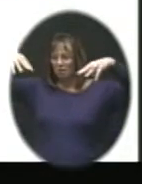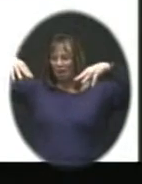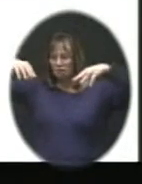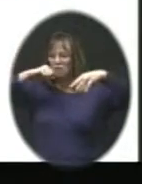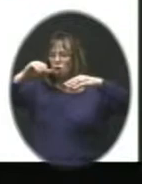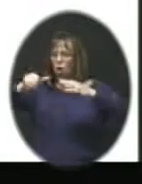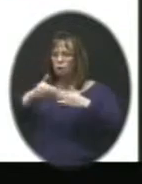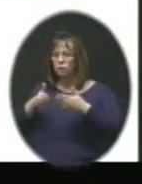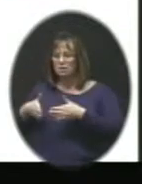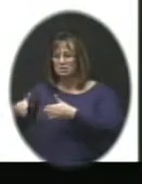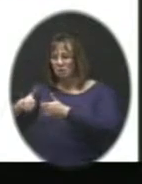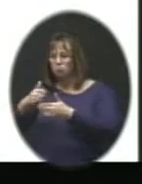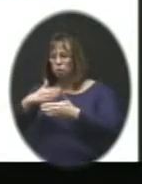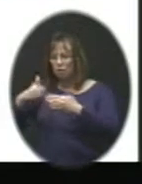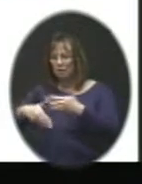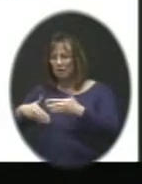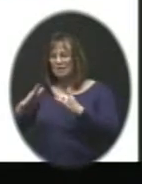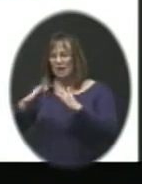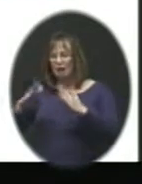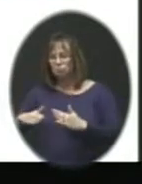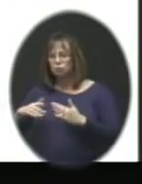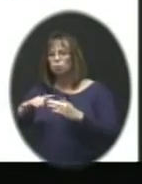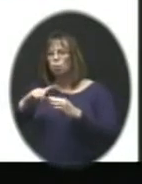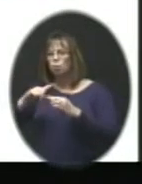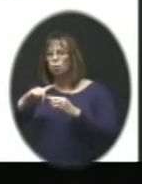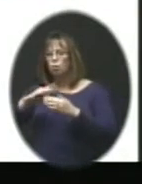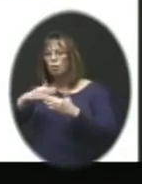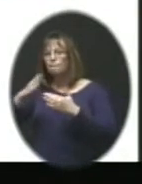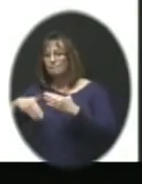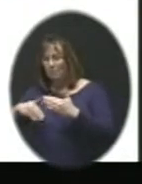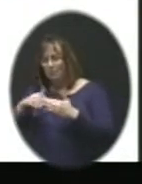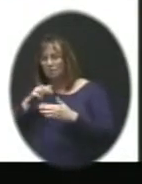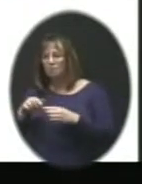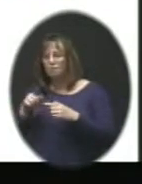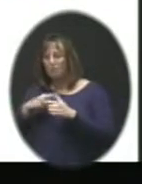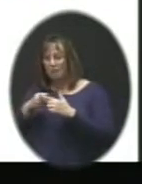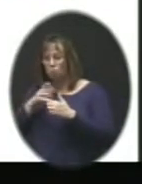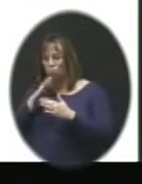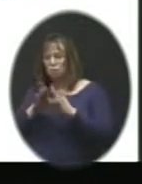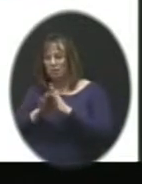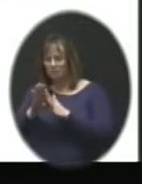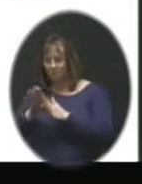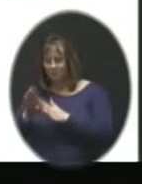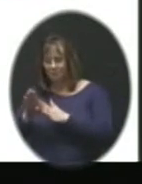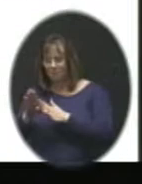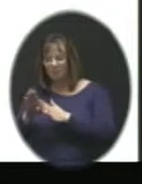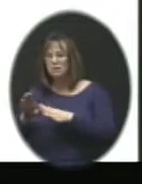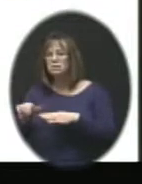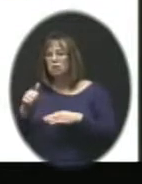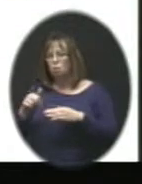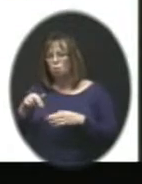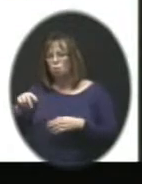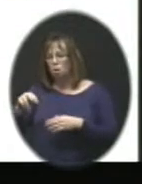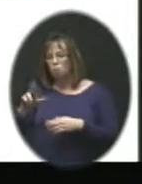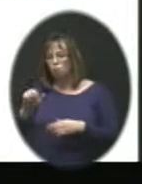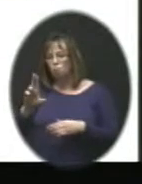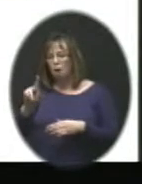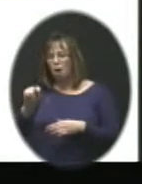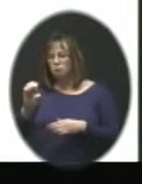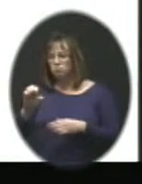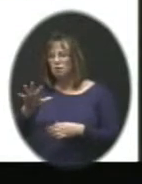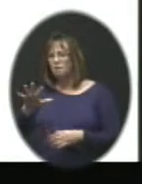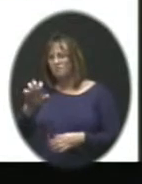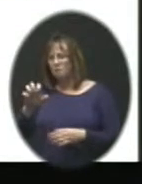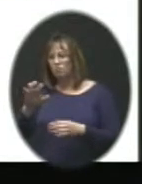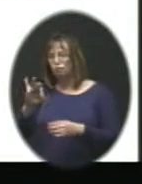sidewalks are complete yet. And as houses are finished, then the sidewalk in front of the house gets developed. This alternative walking route's about 500 feet